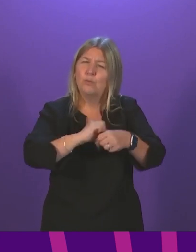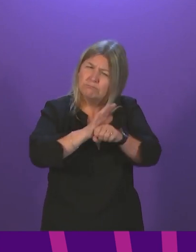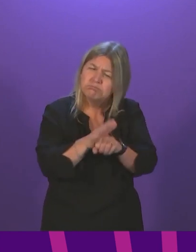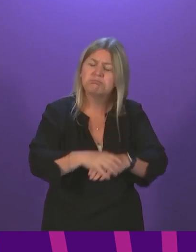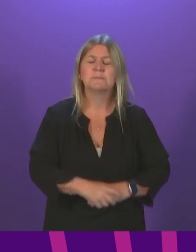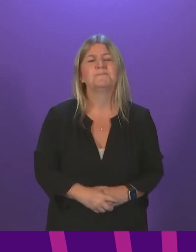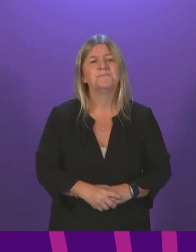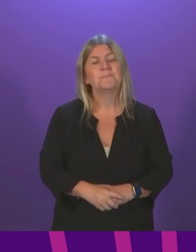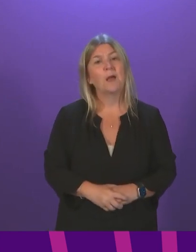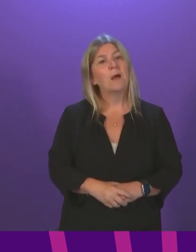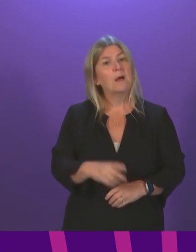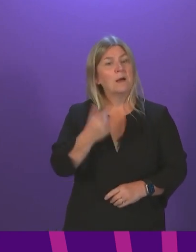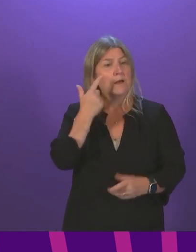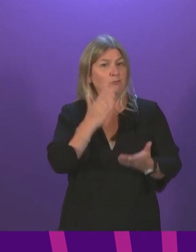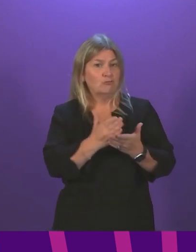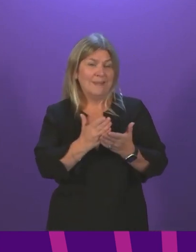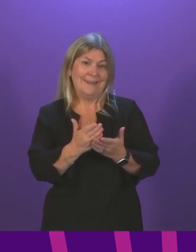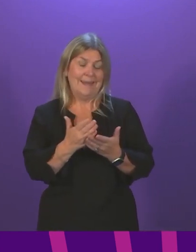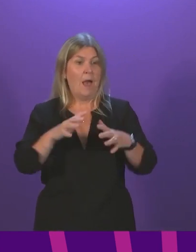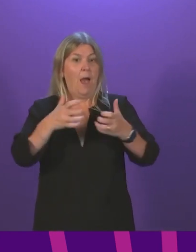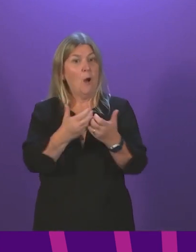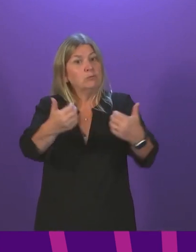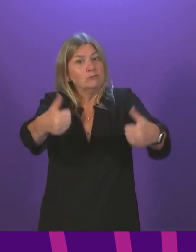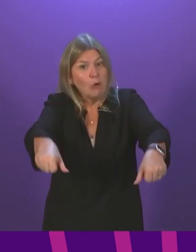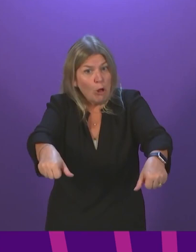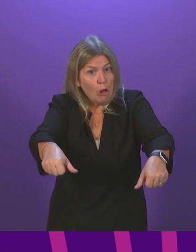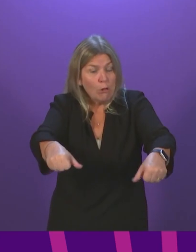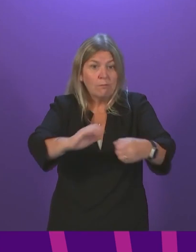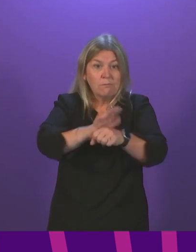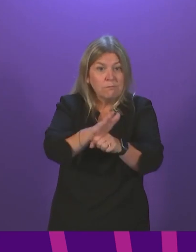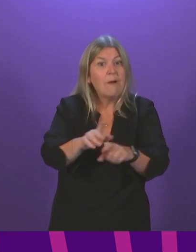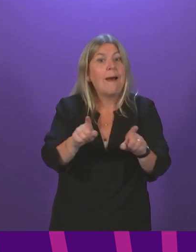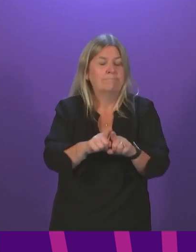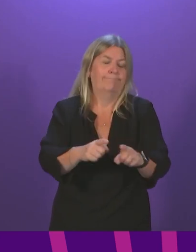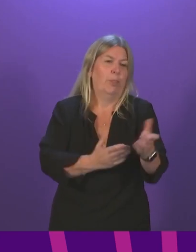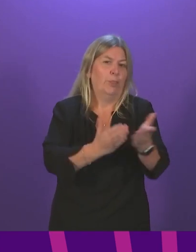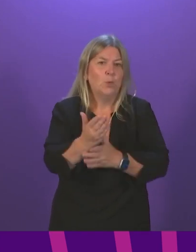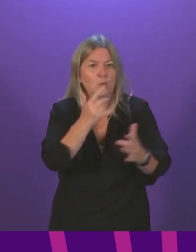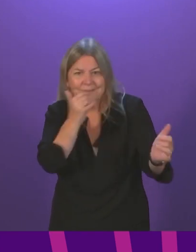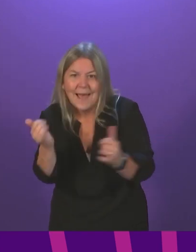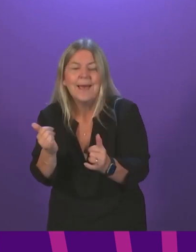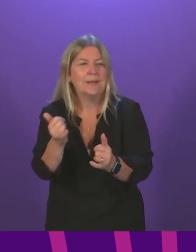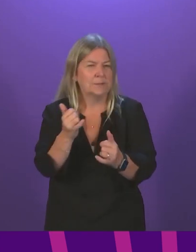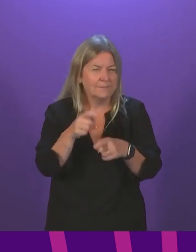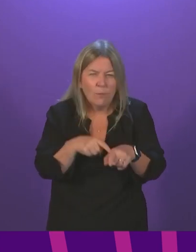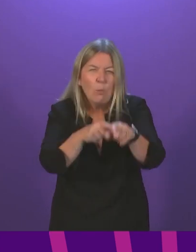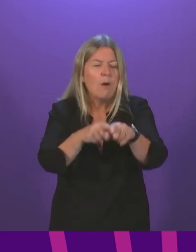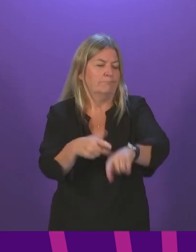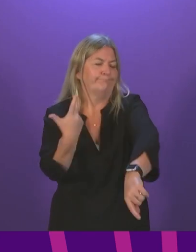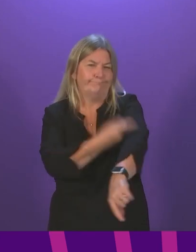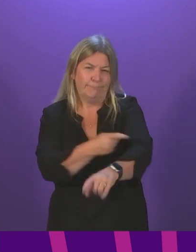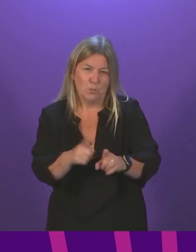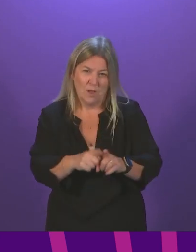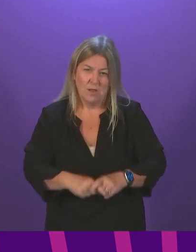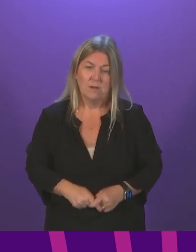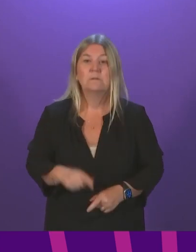like normal again for Scotland remains through testing, tracing and vaccination. Last week, I called for frontline NHS and social care